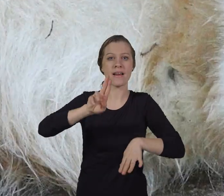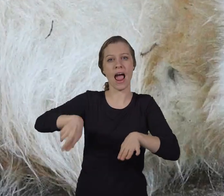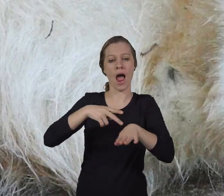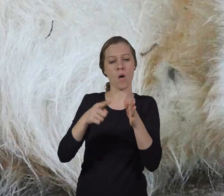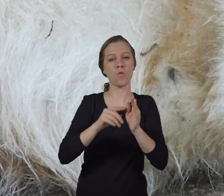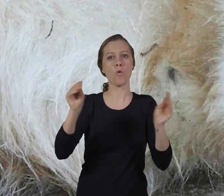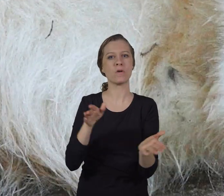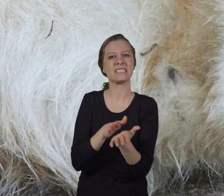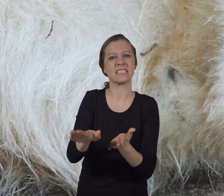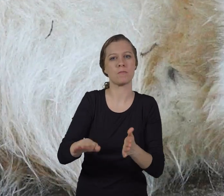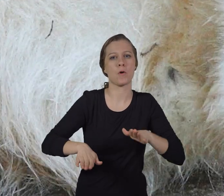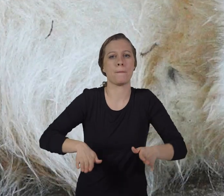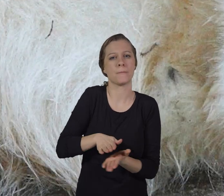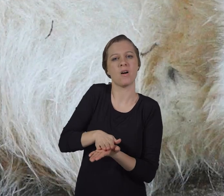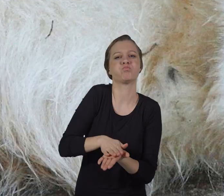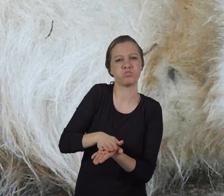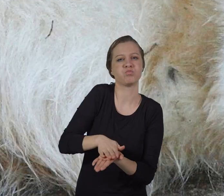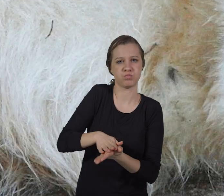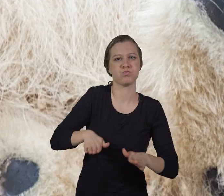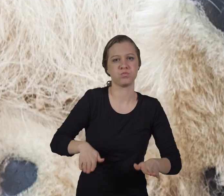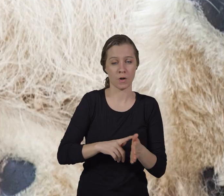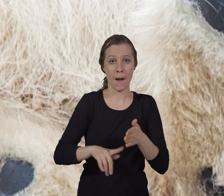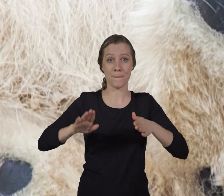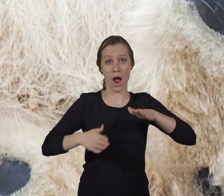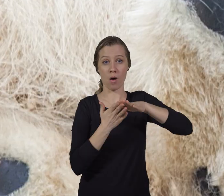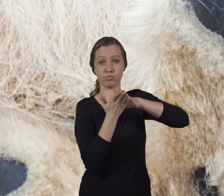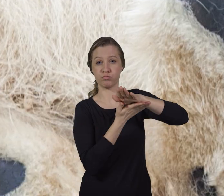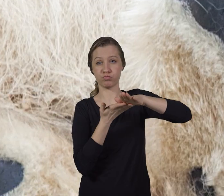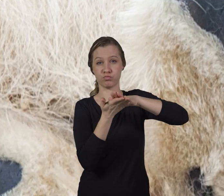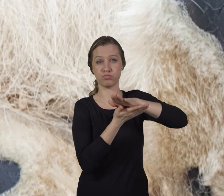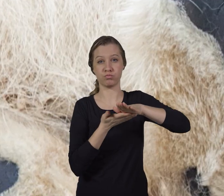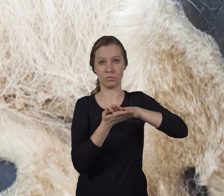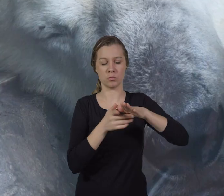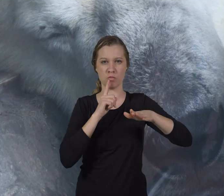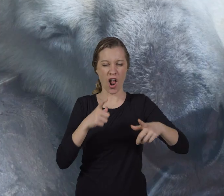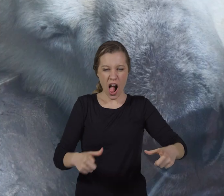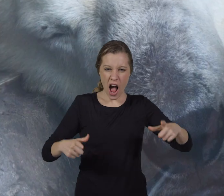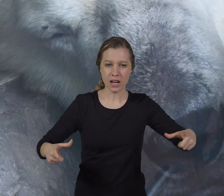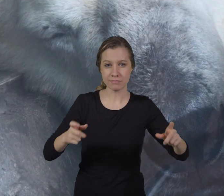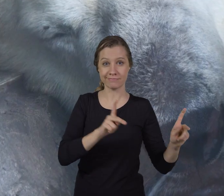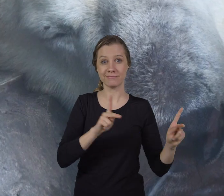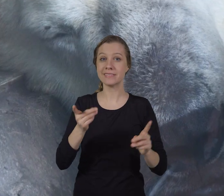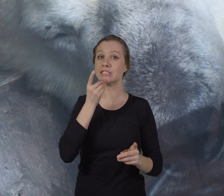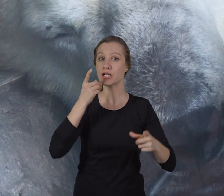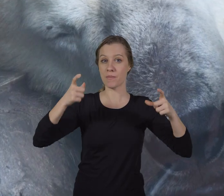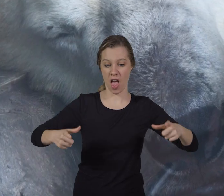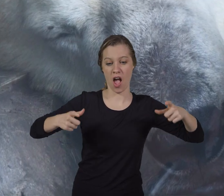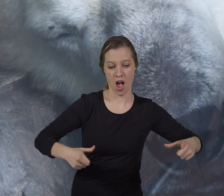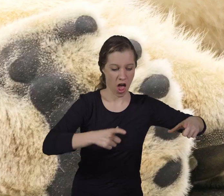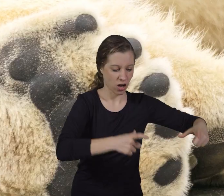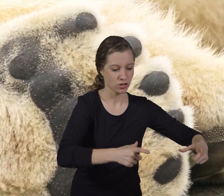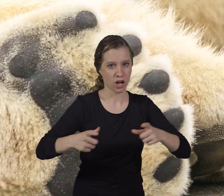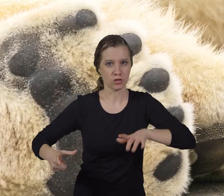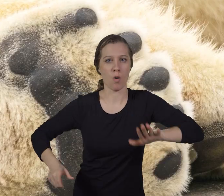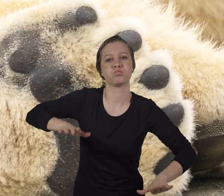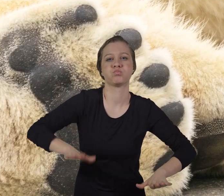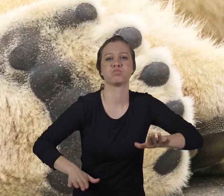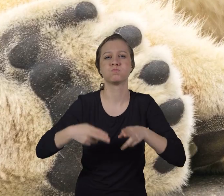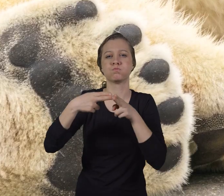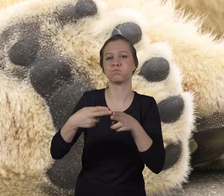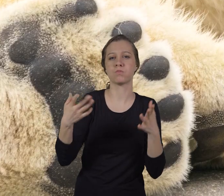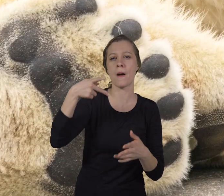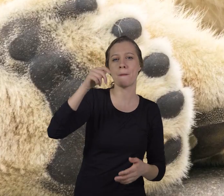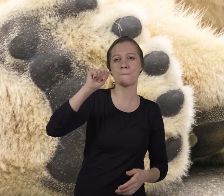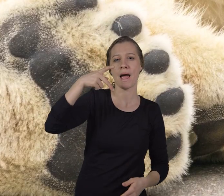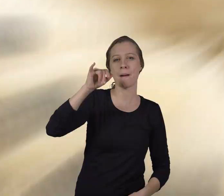paws have natural no-slip treads. The bottoms of their paws, which are as big as dinner plates, have what's